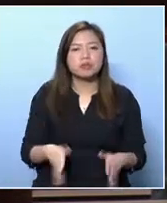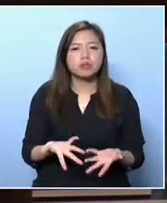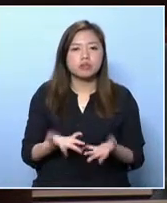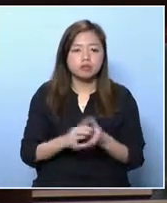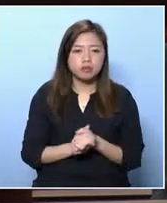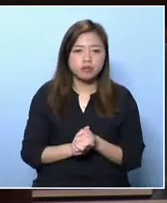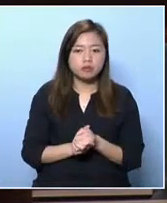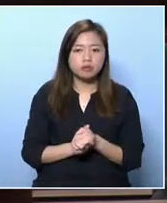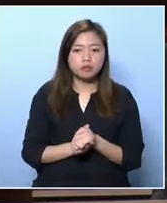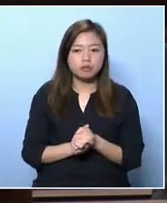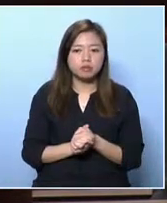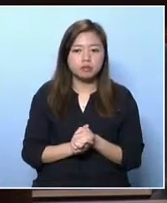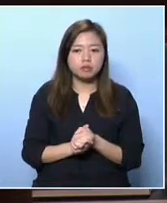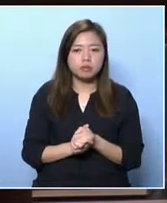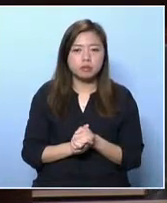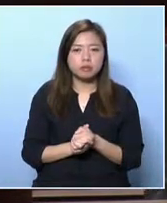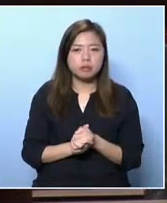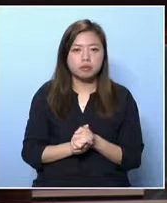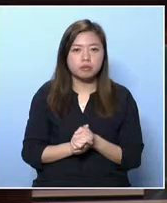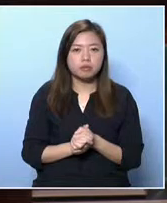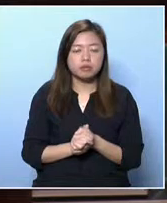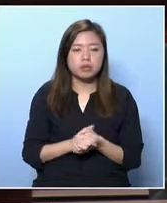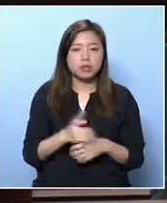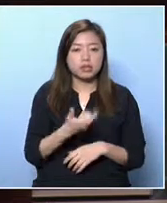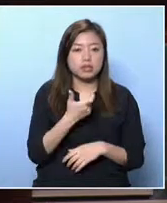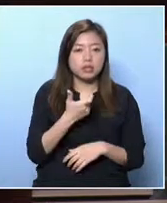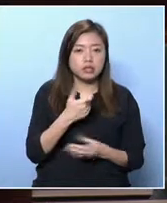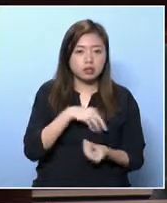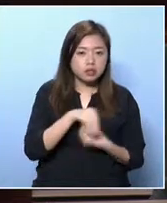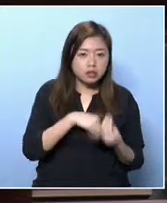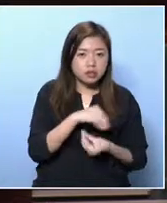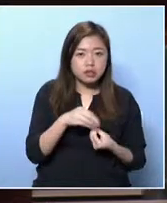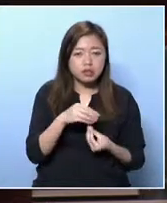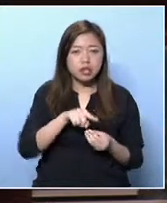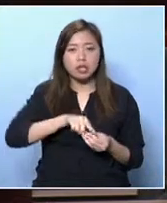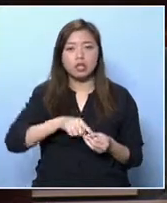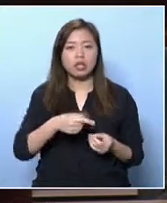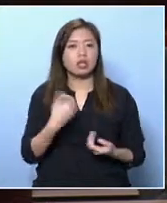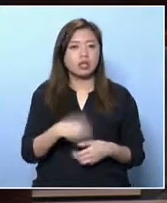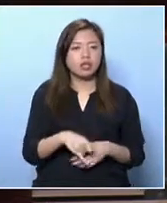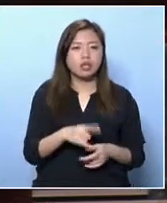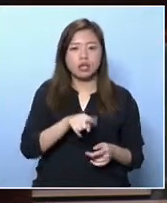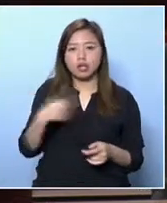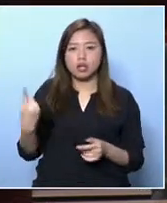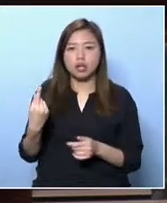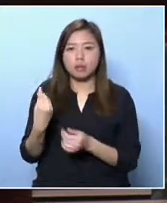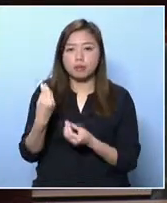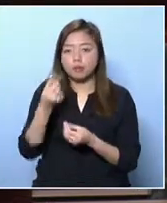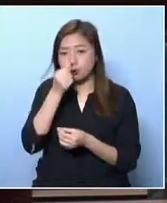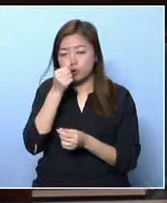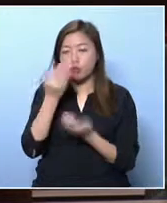And sometimes they have to use old uniforms which are too